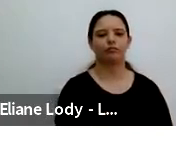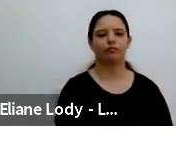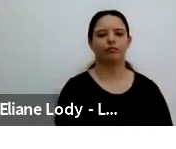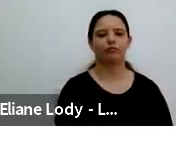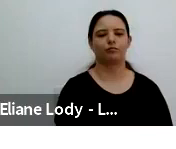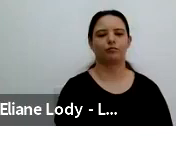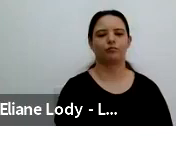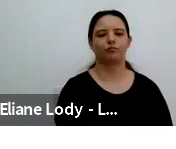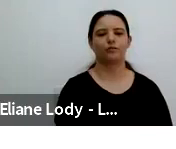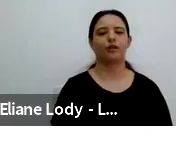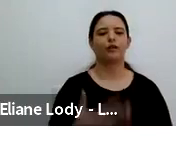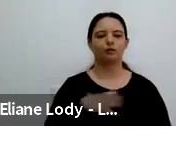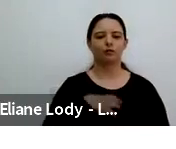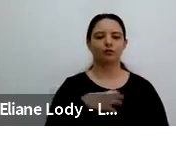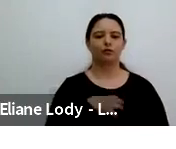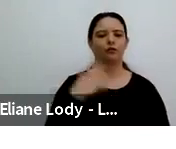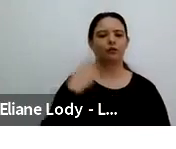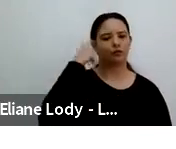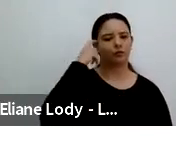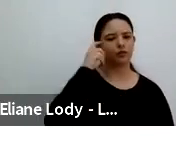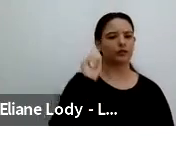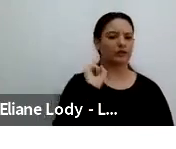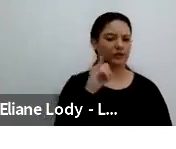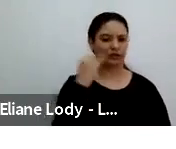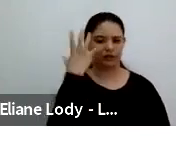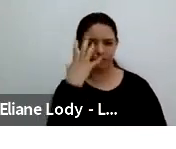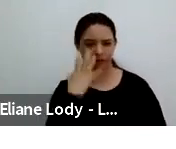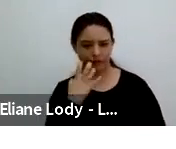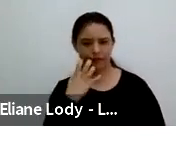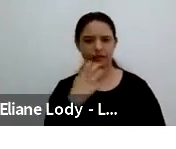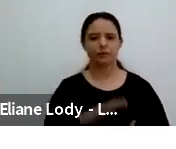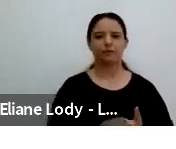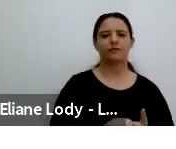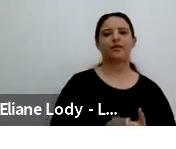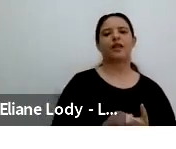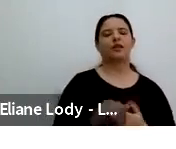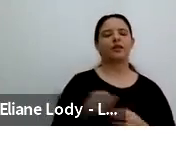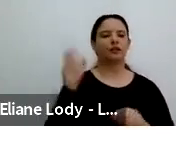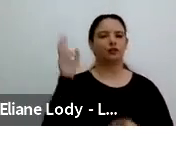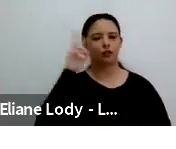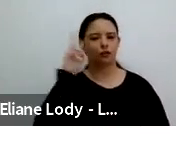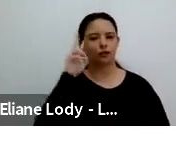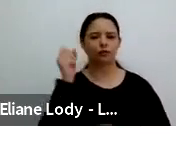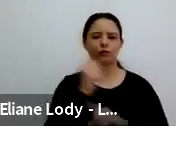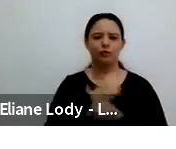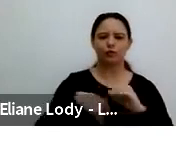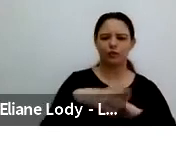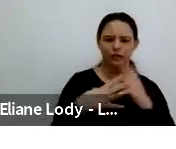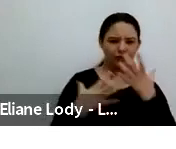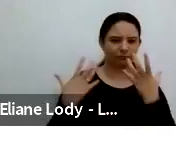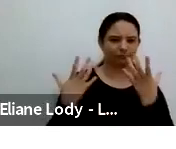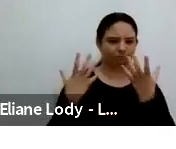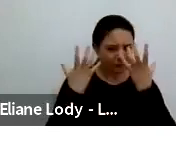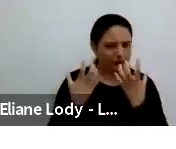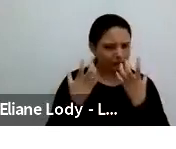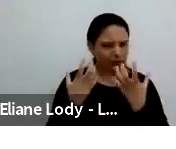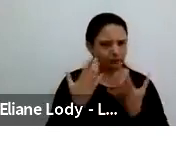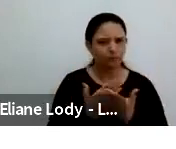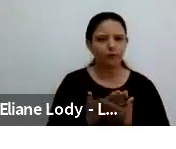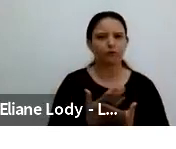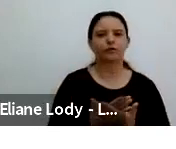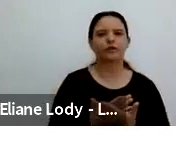concrete material historical perspective, then you can no longer have some transcendent social force